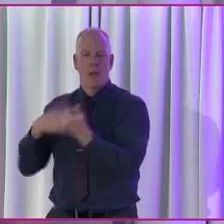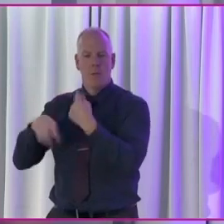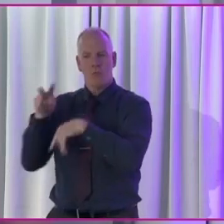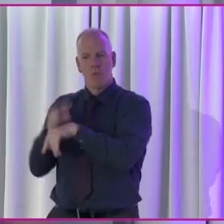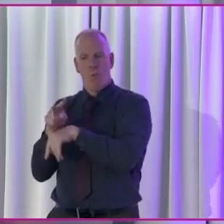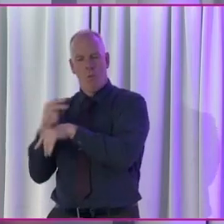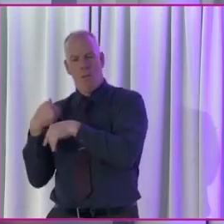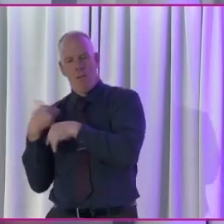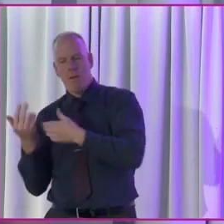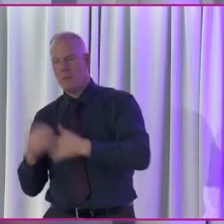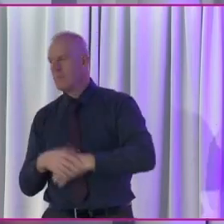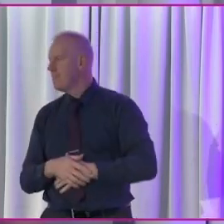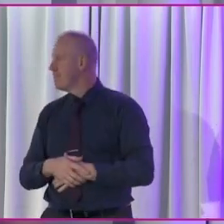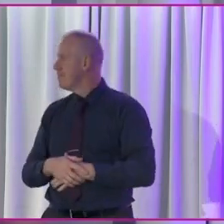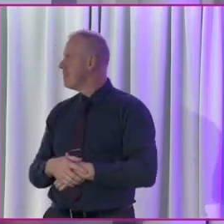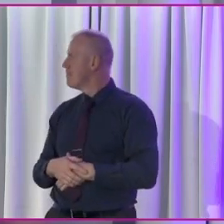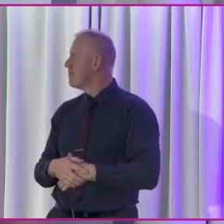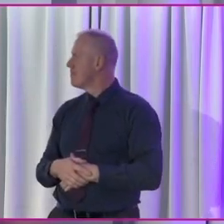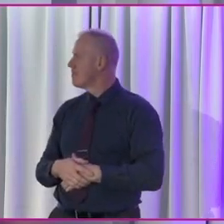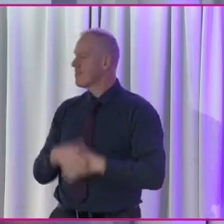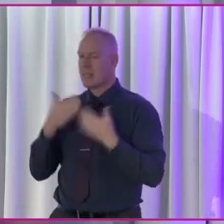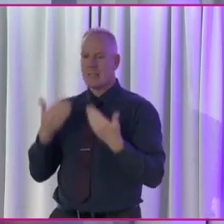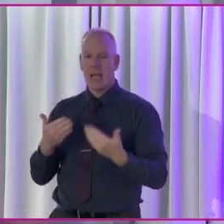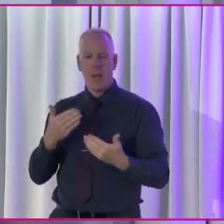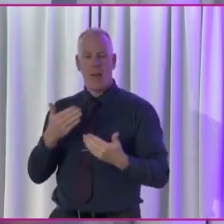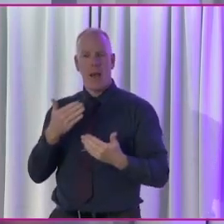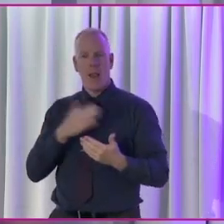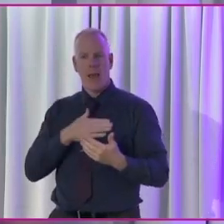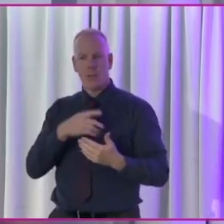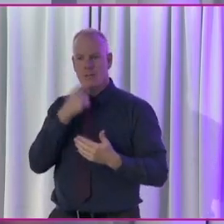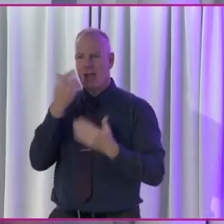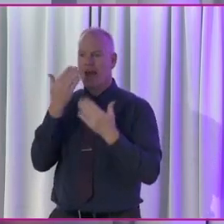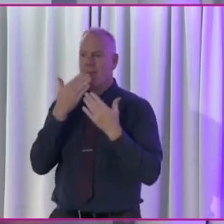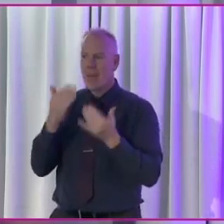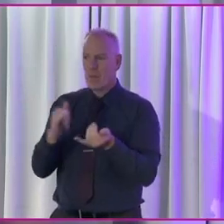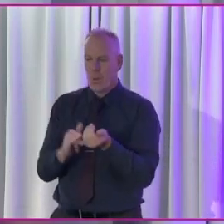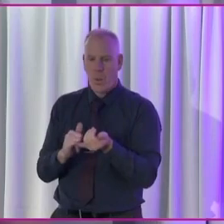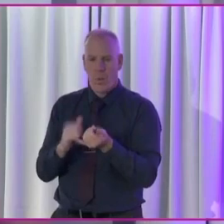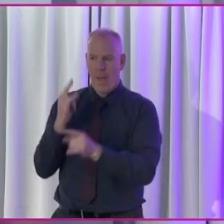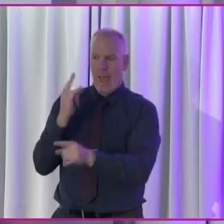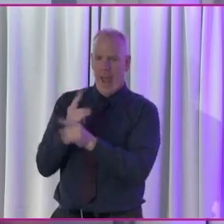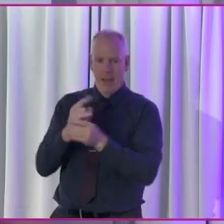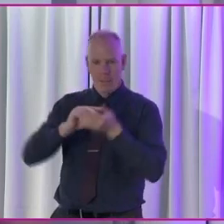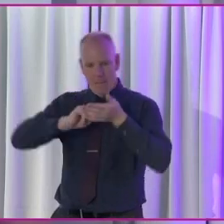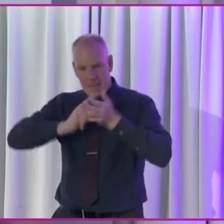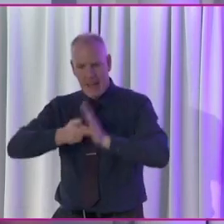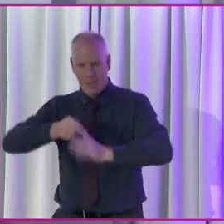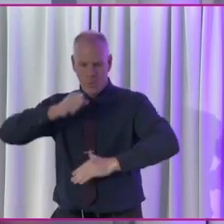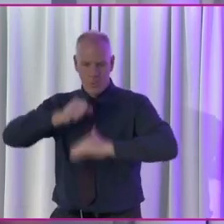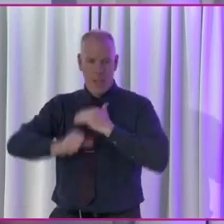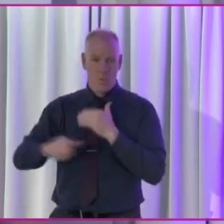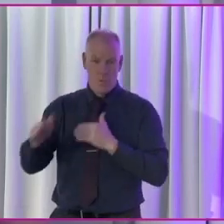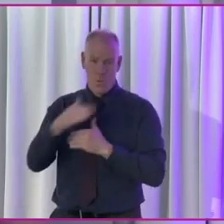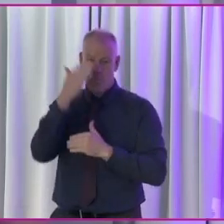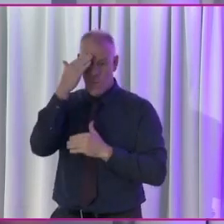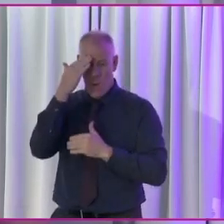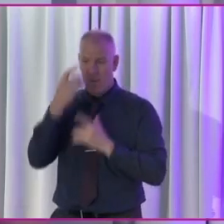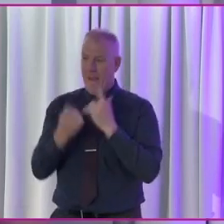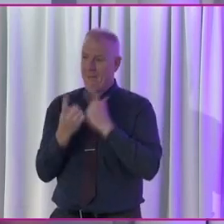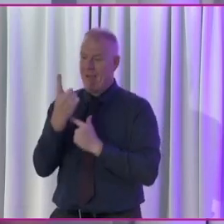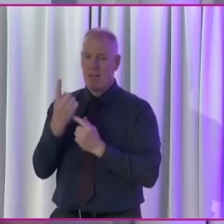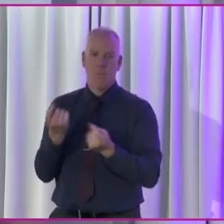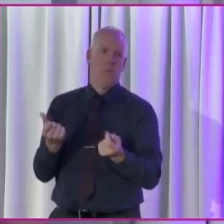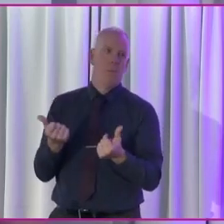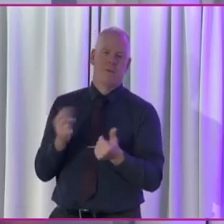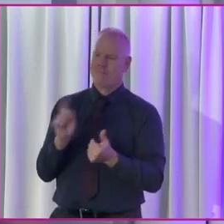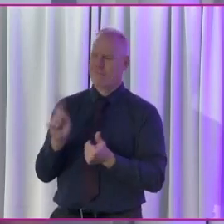role and remit. I now just want to say some thanks to the people who have helped make today happen. As you all know, events like